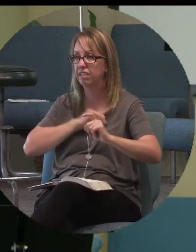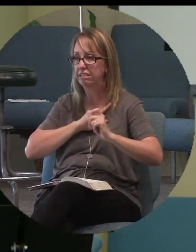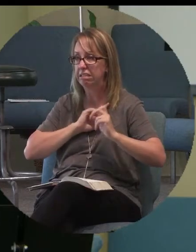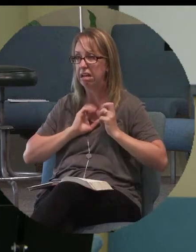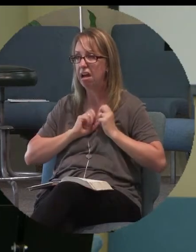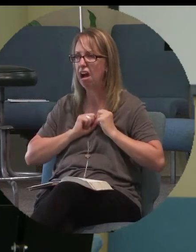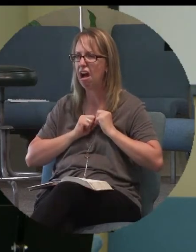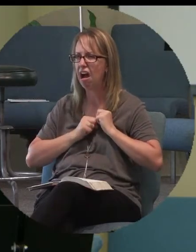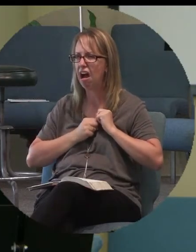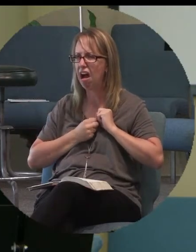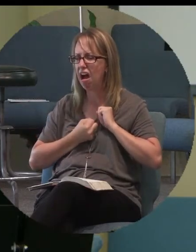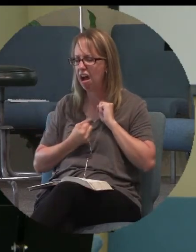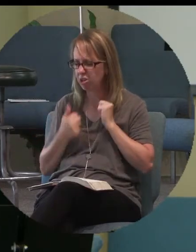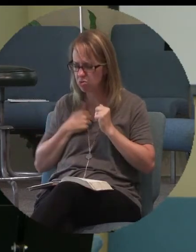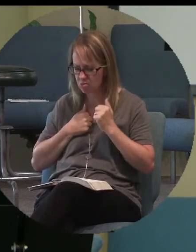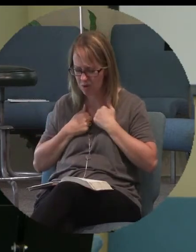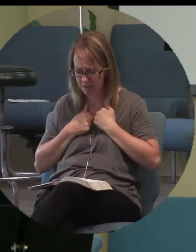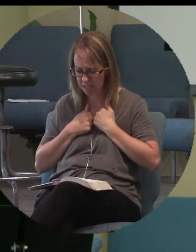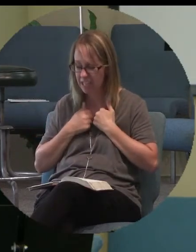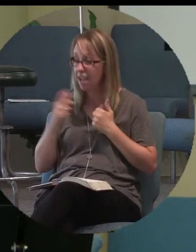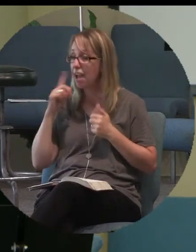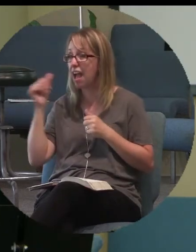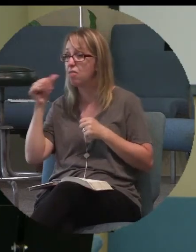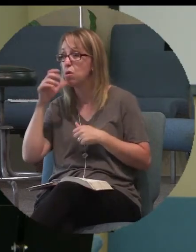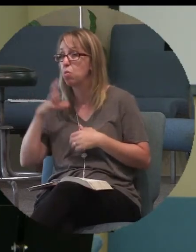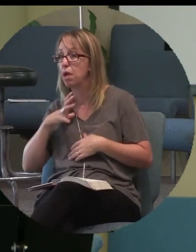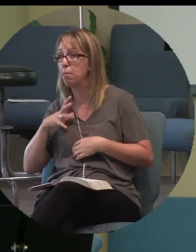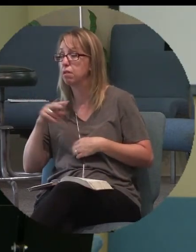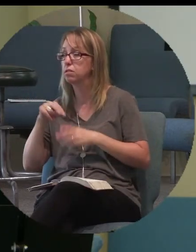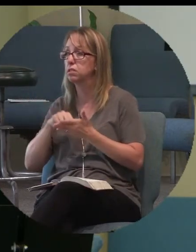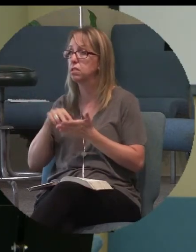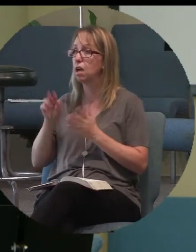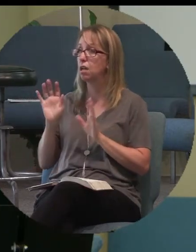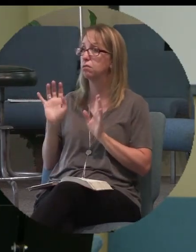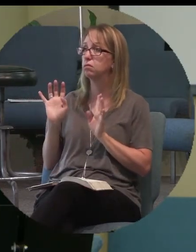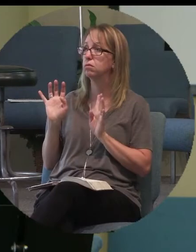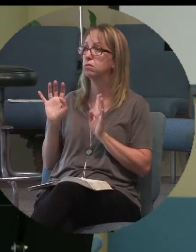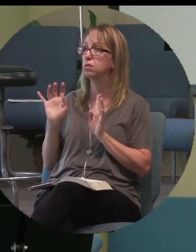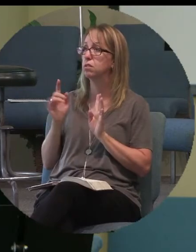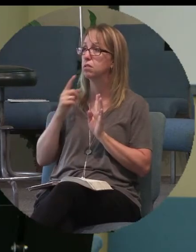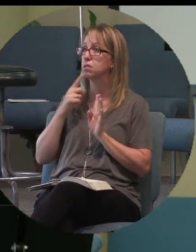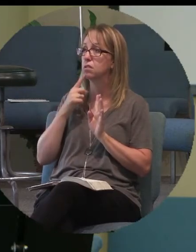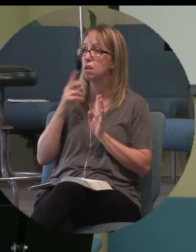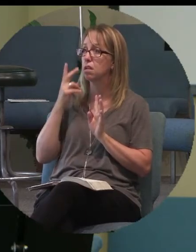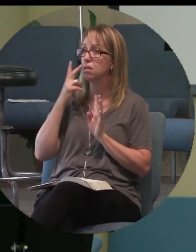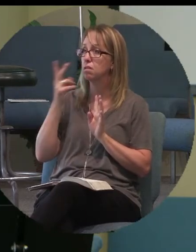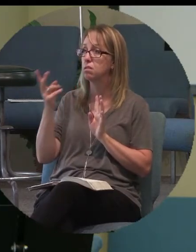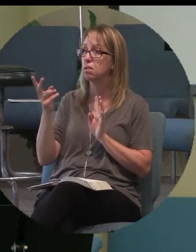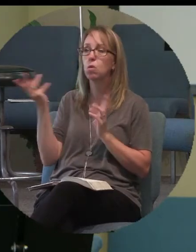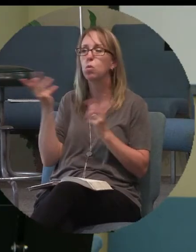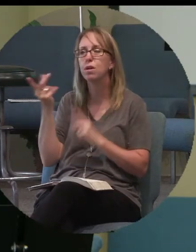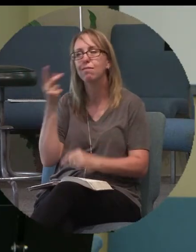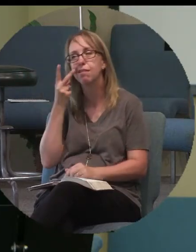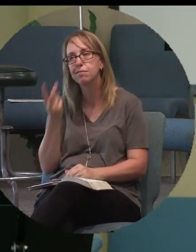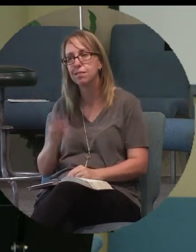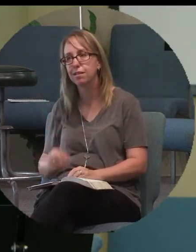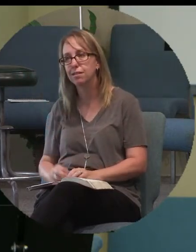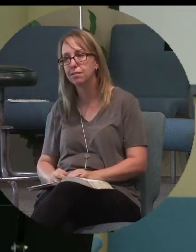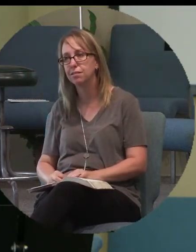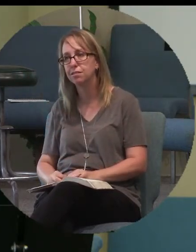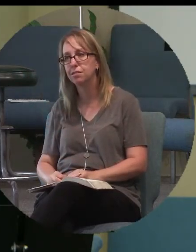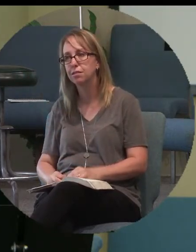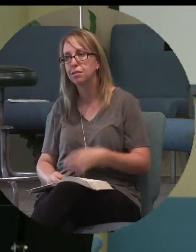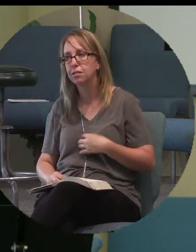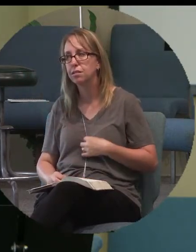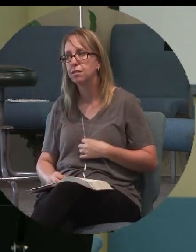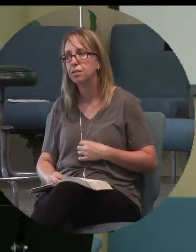and the women who accompanied him from Galilee were standing at a distance saying these things. What did they see? What